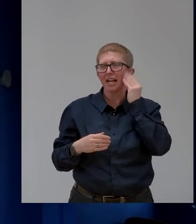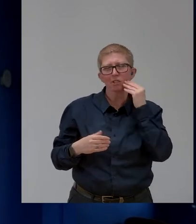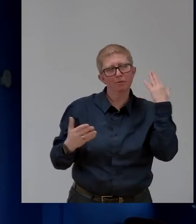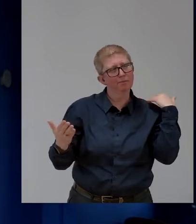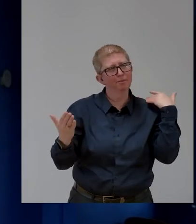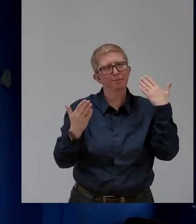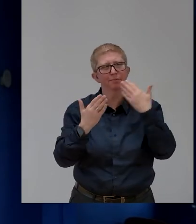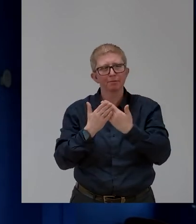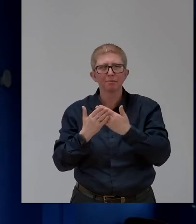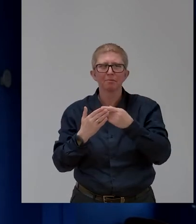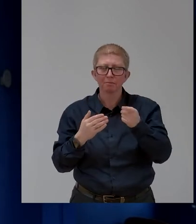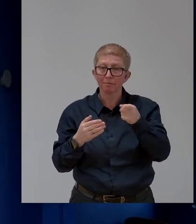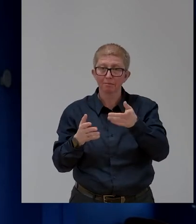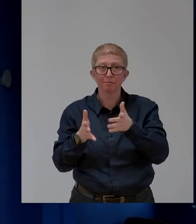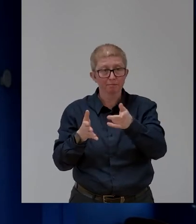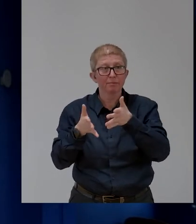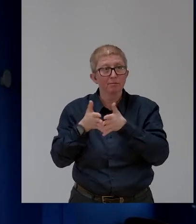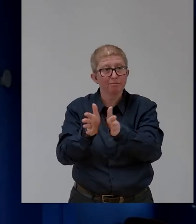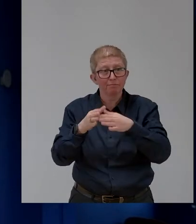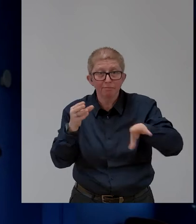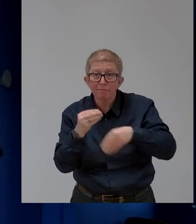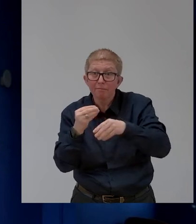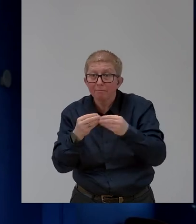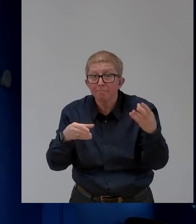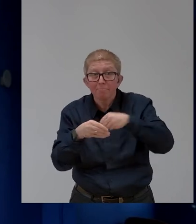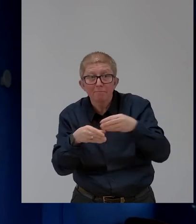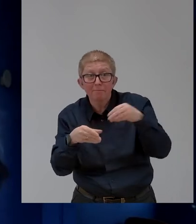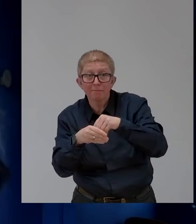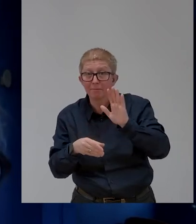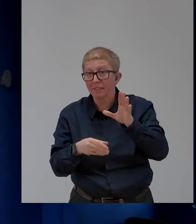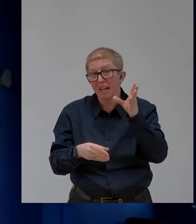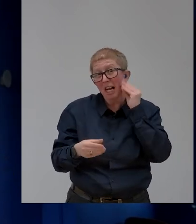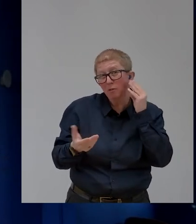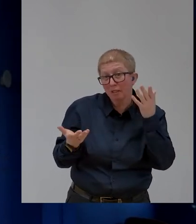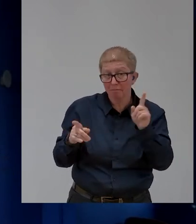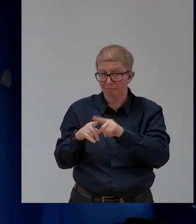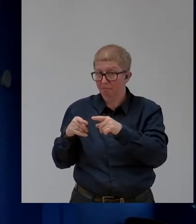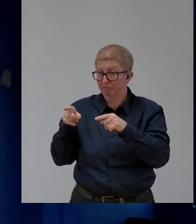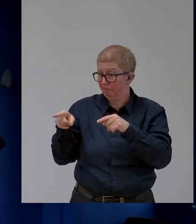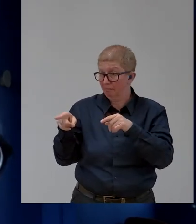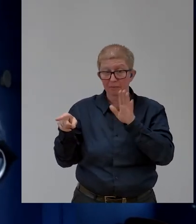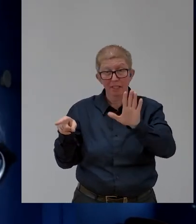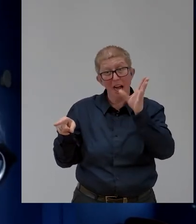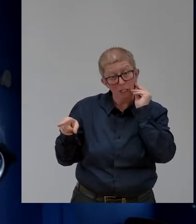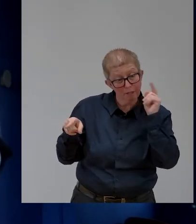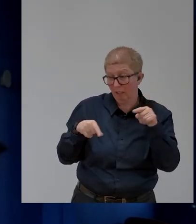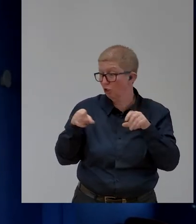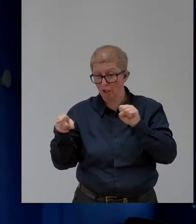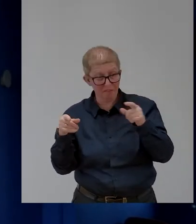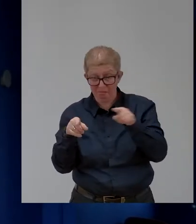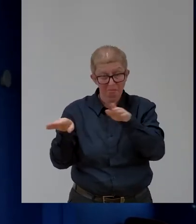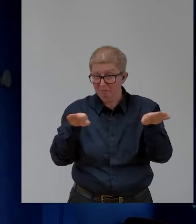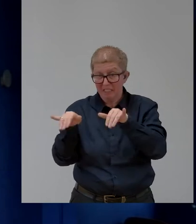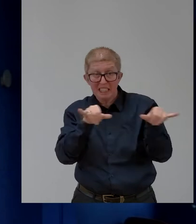So do you agree with Stefan that the game changer is the employment in the developing countries? And what is happening?